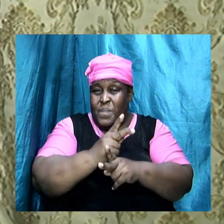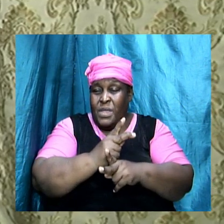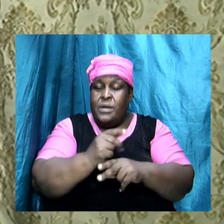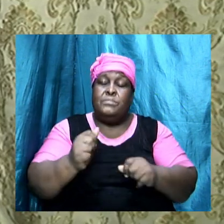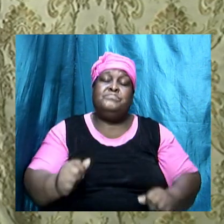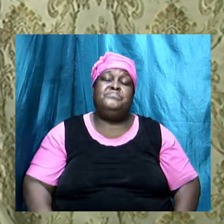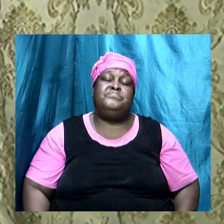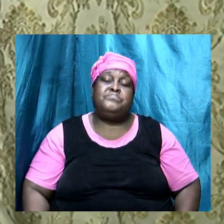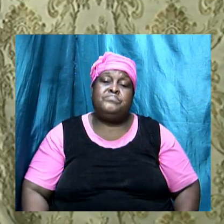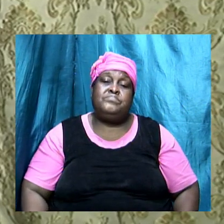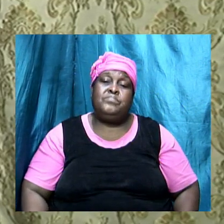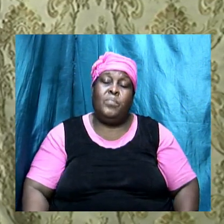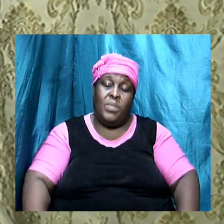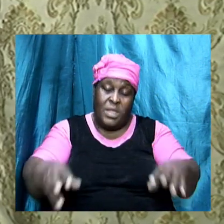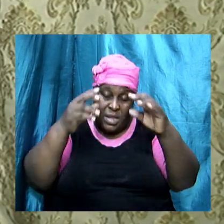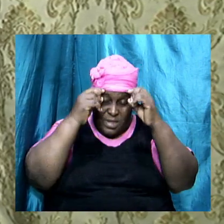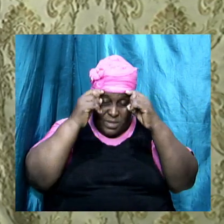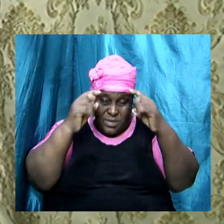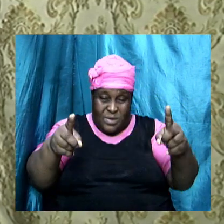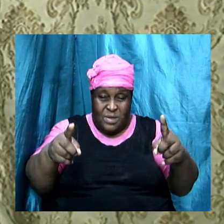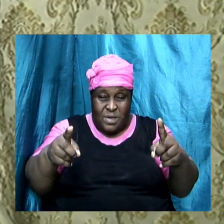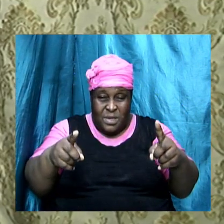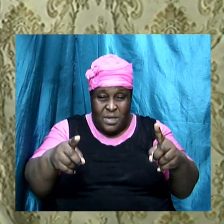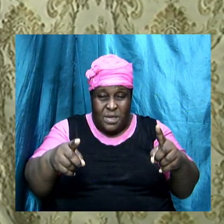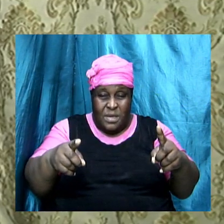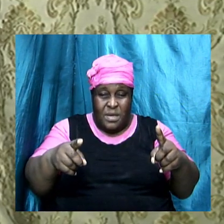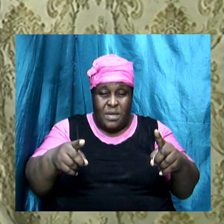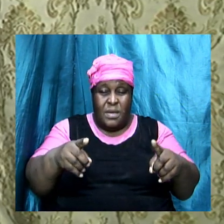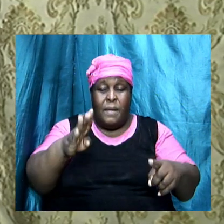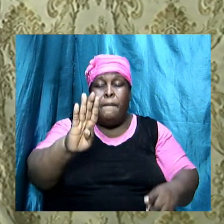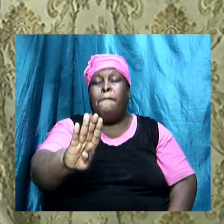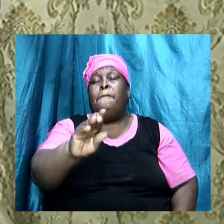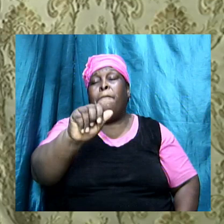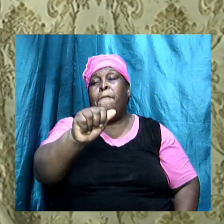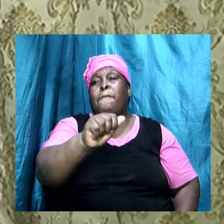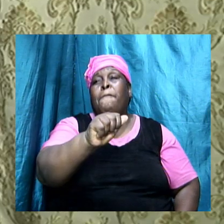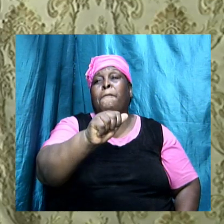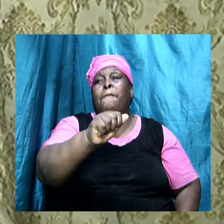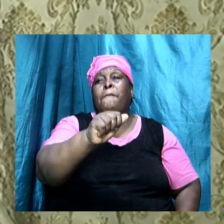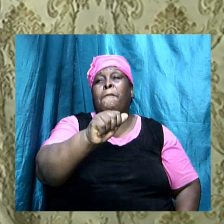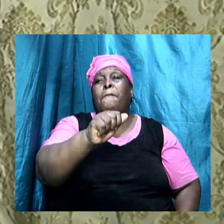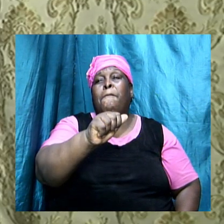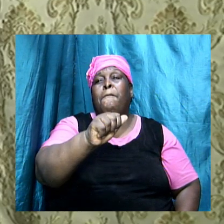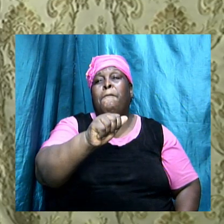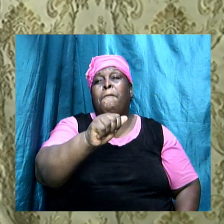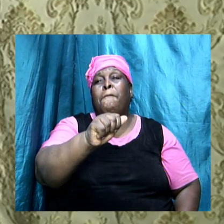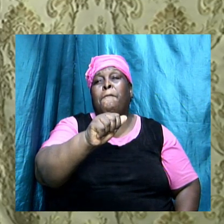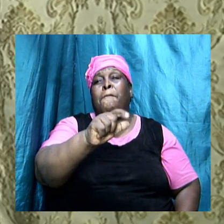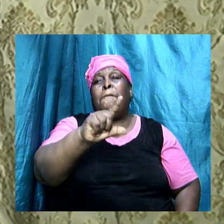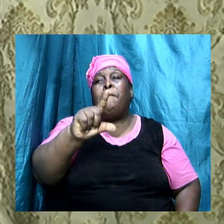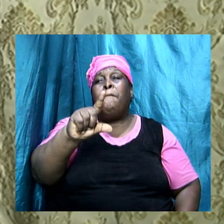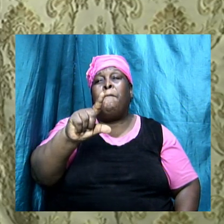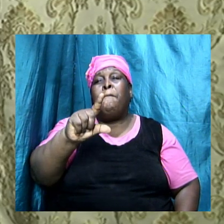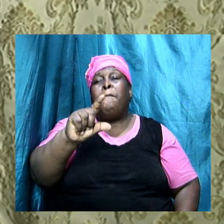we left off on the doctrine, the doctrine of Balaam. When we look at Revelations chapter 2,